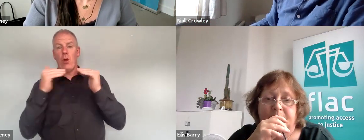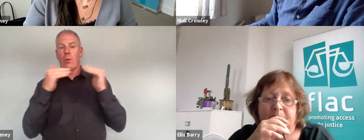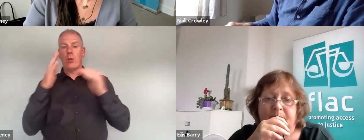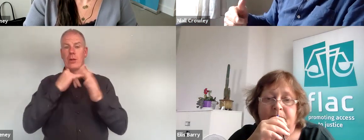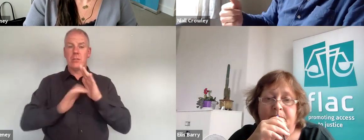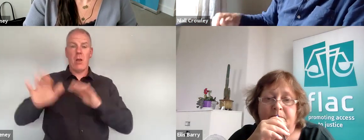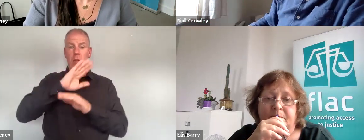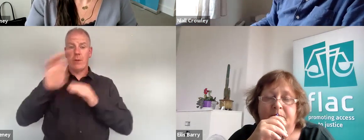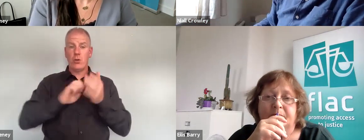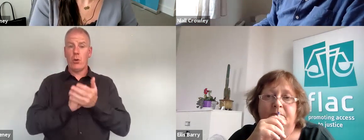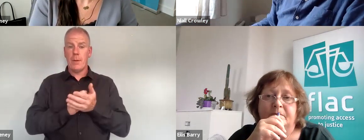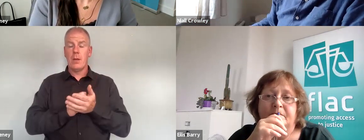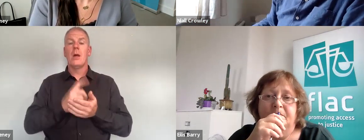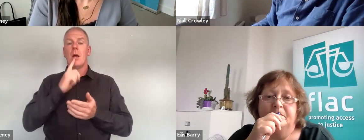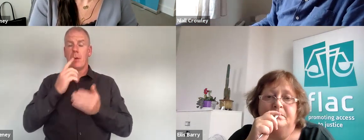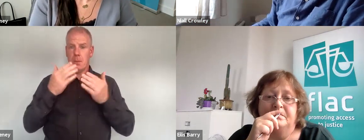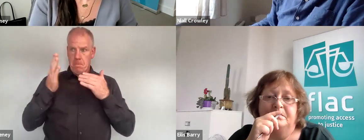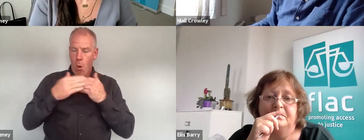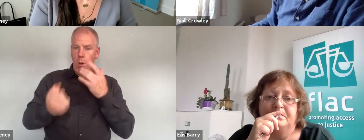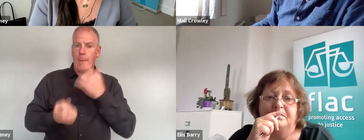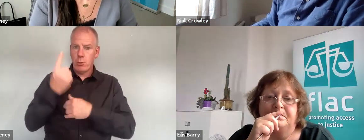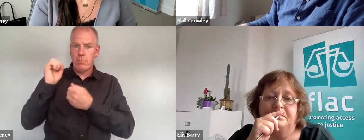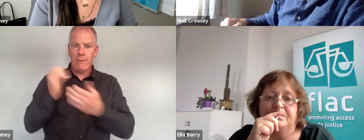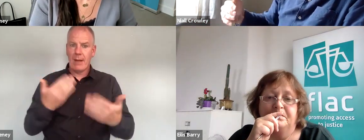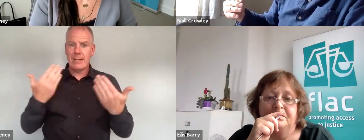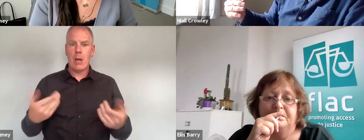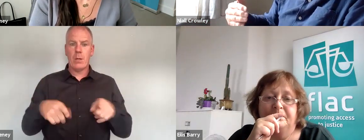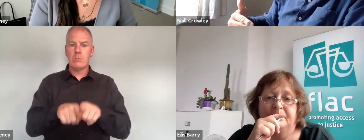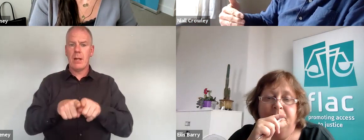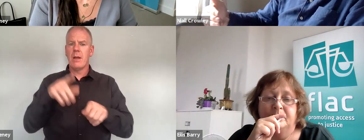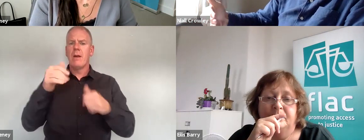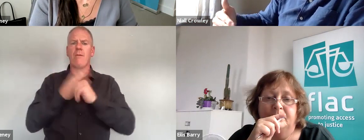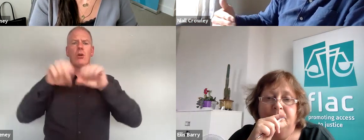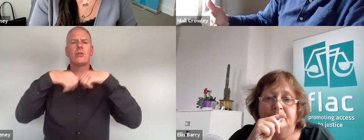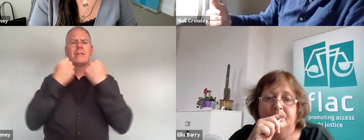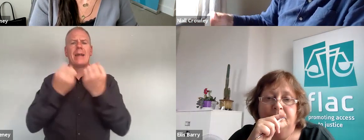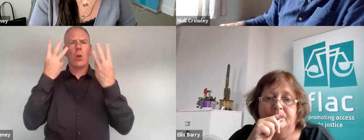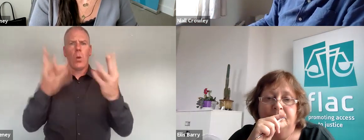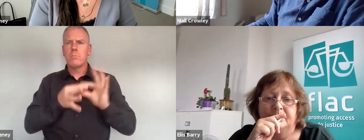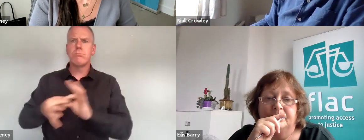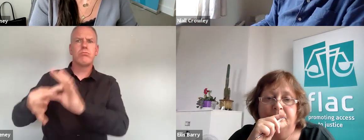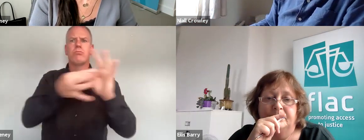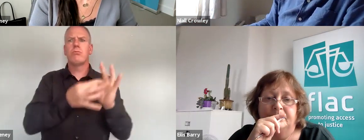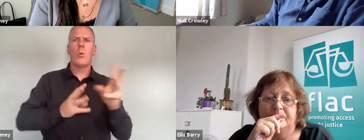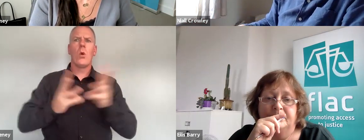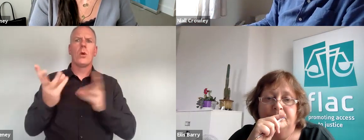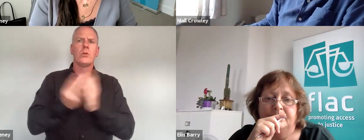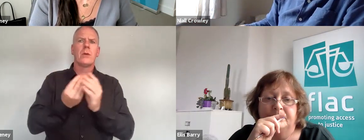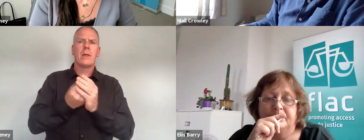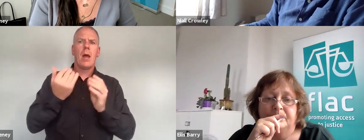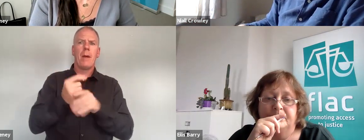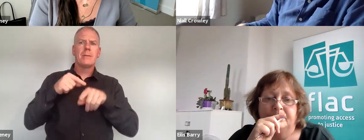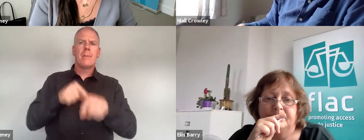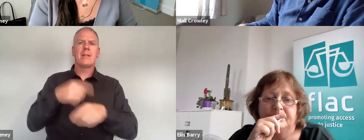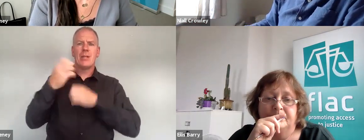but I agree it's absolutely opened up opportunities as well you know in terms of a society committed to solidarity care and interdependence in